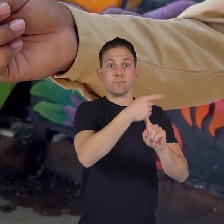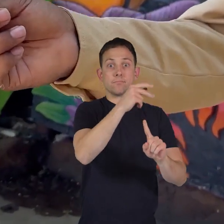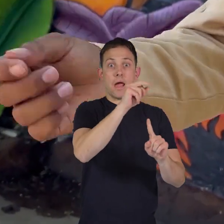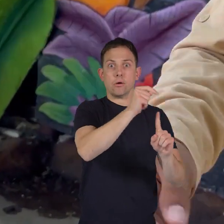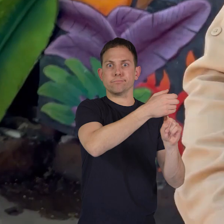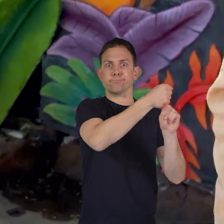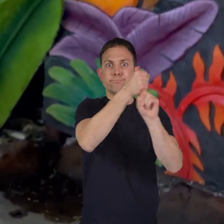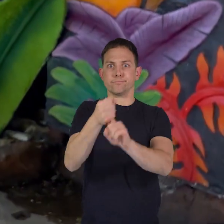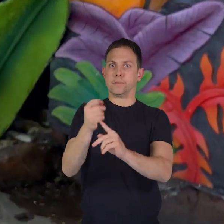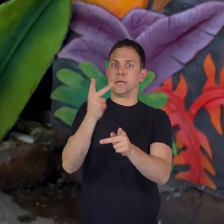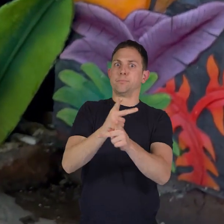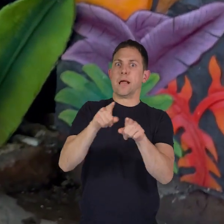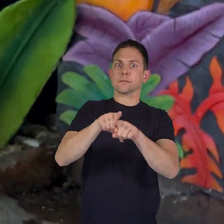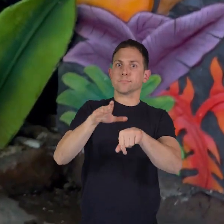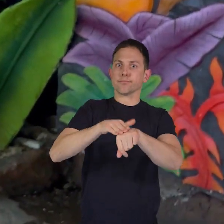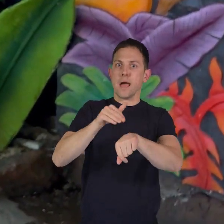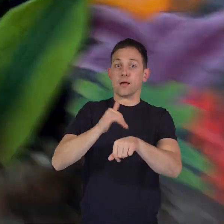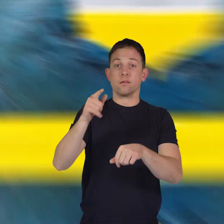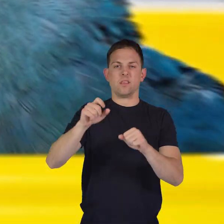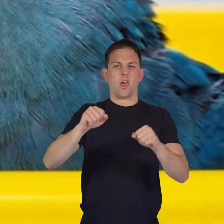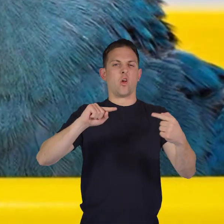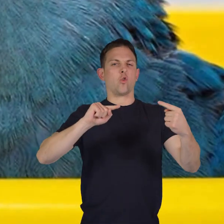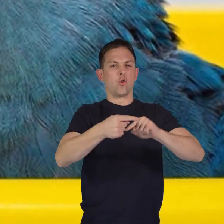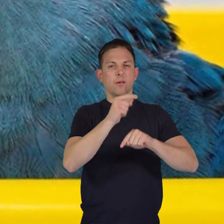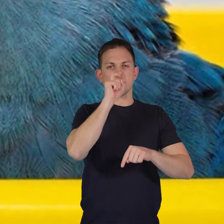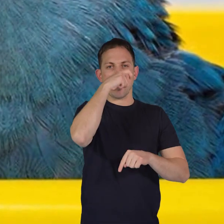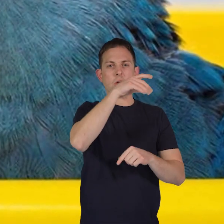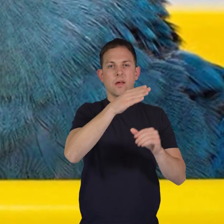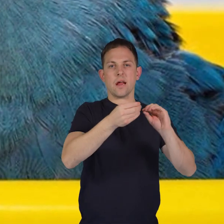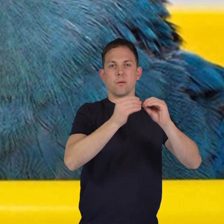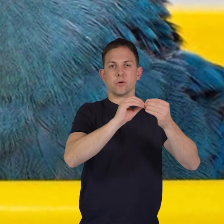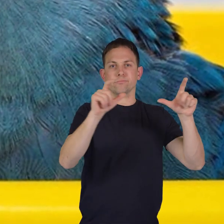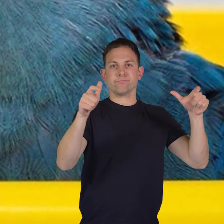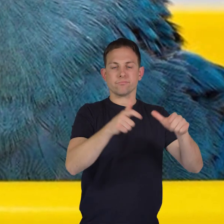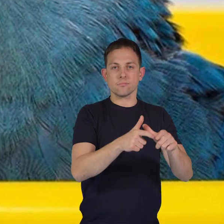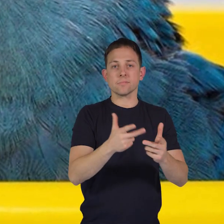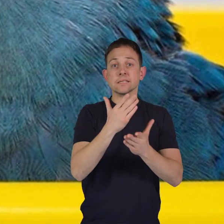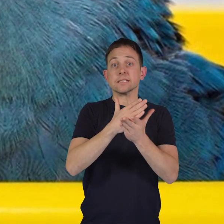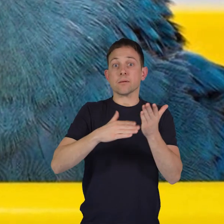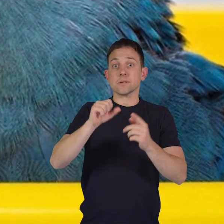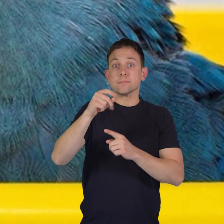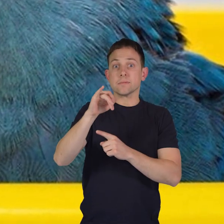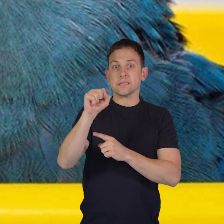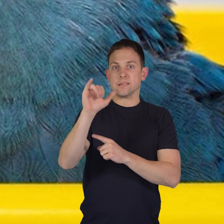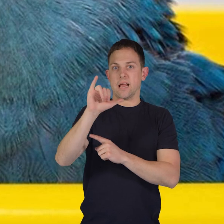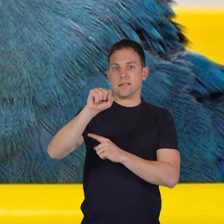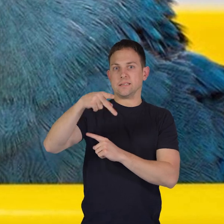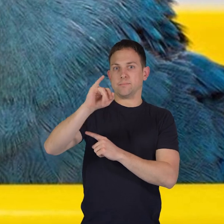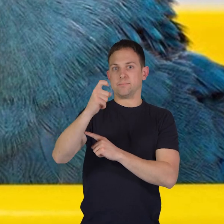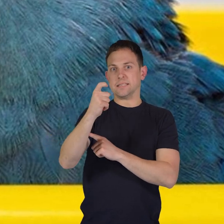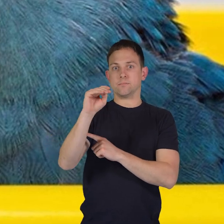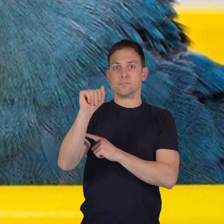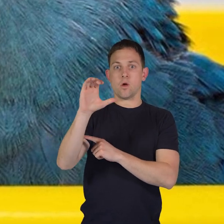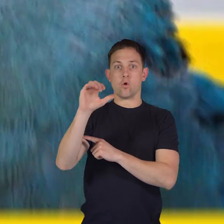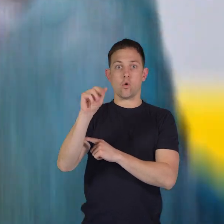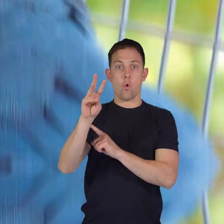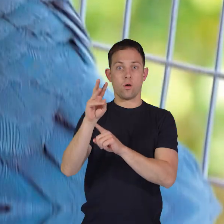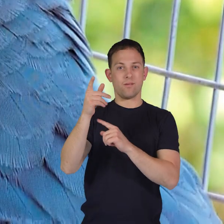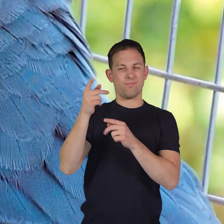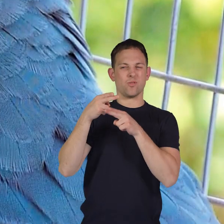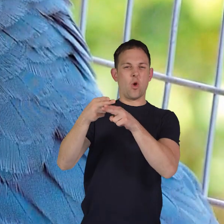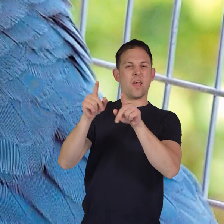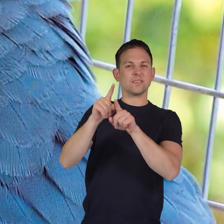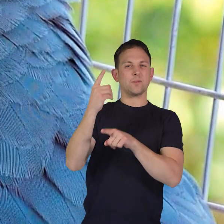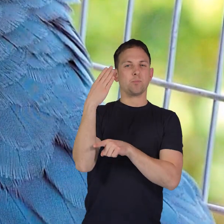which can harm the parrot's populations. Some species, like the spix macaw, also known as the blue macaw,